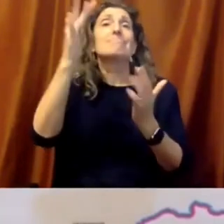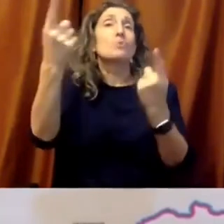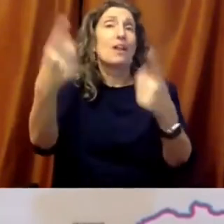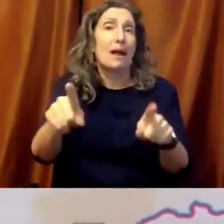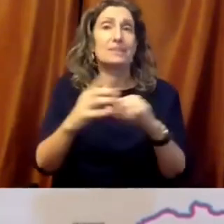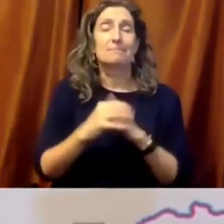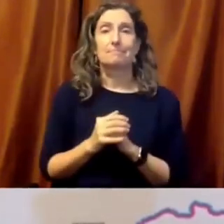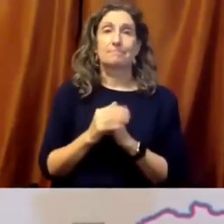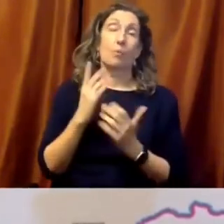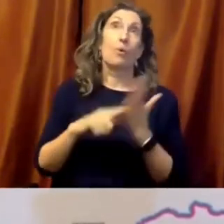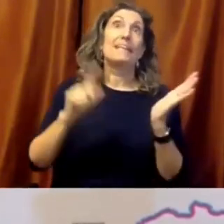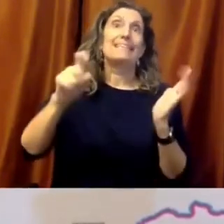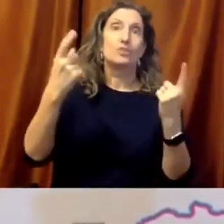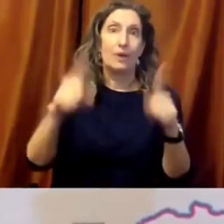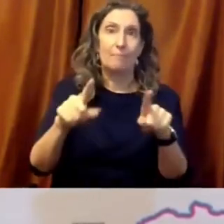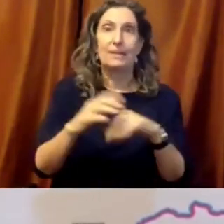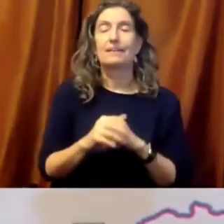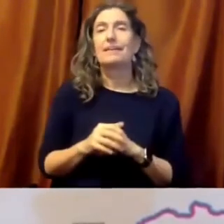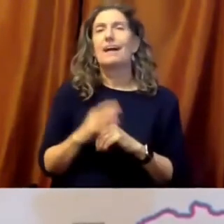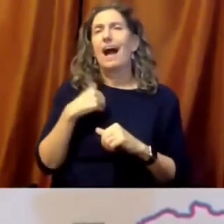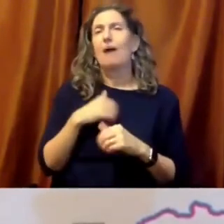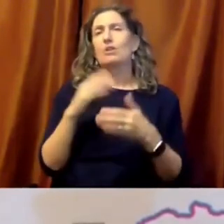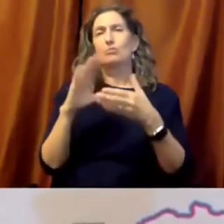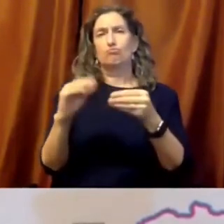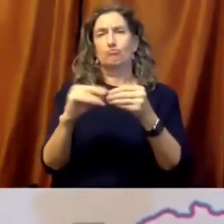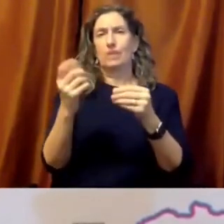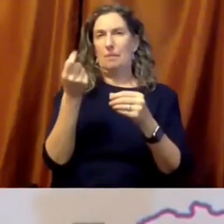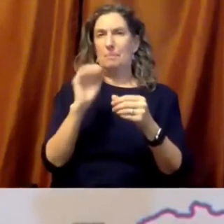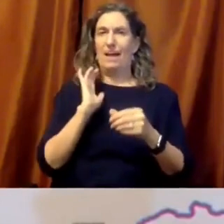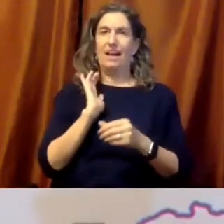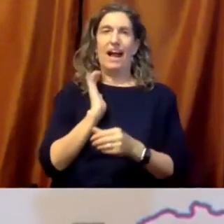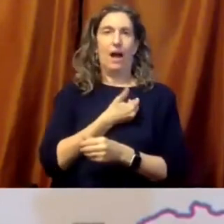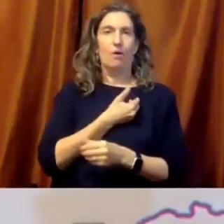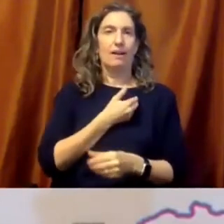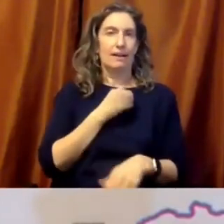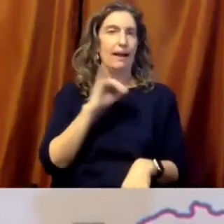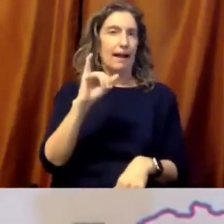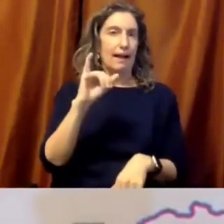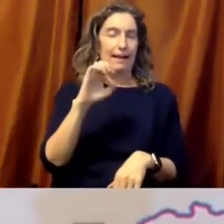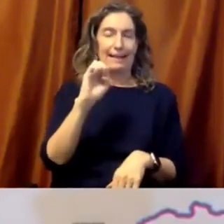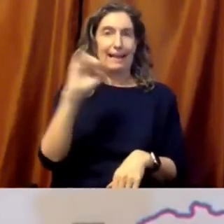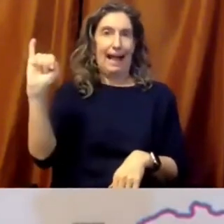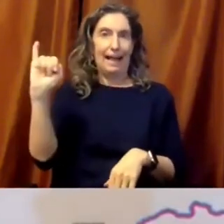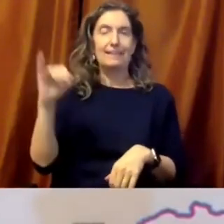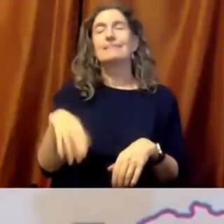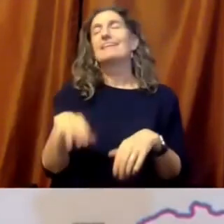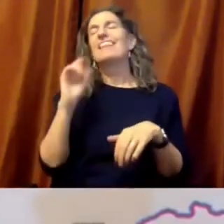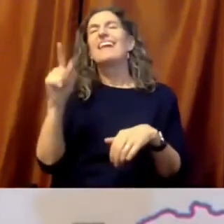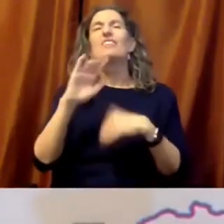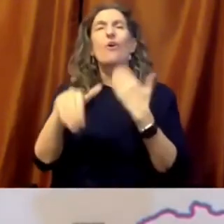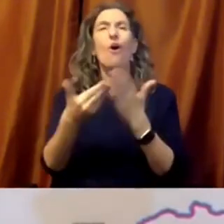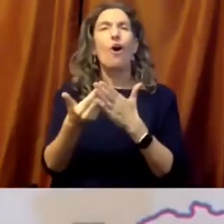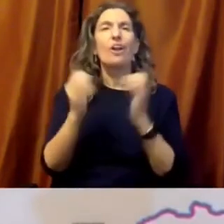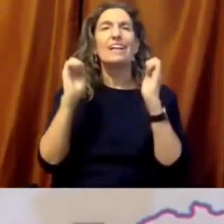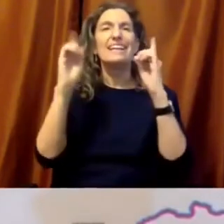Education International is the global federation of education unions representing more than 32 million teachers and education support